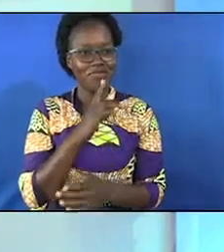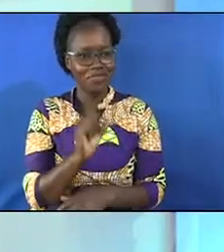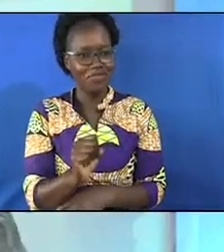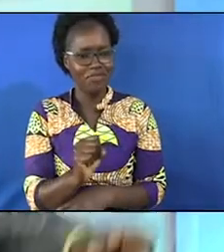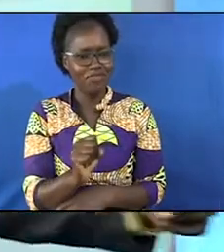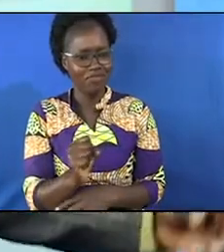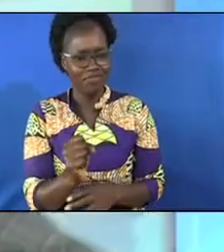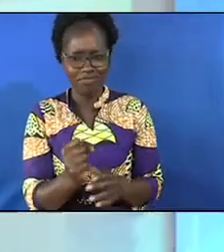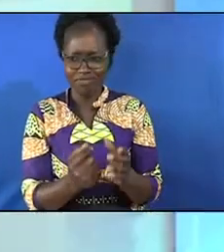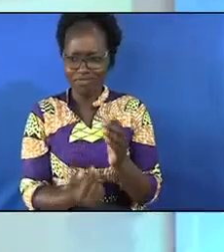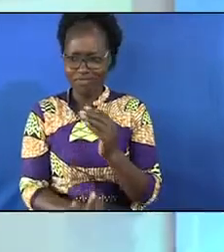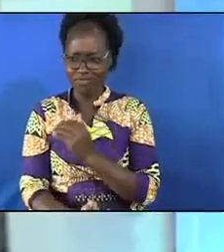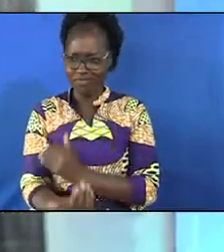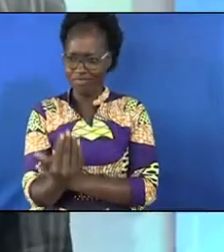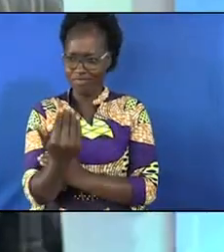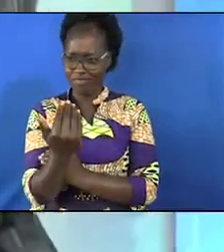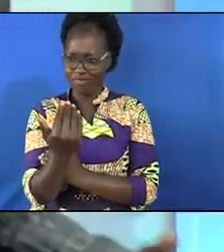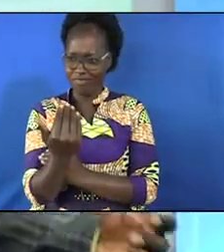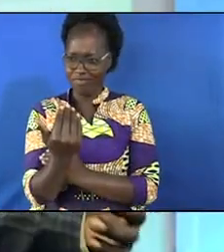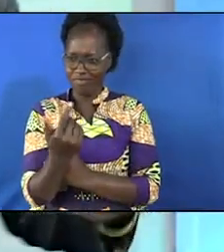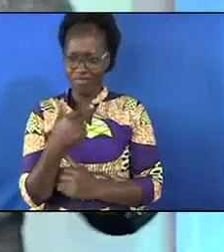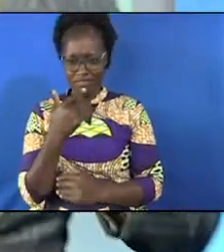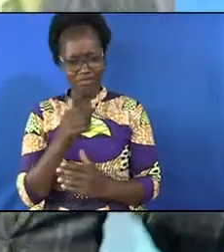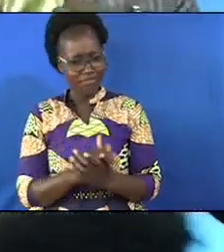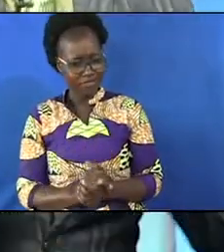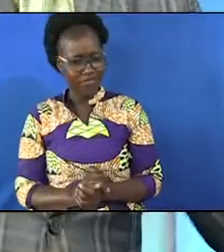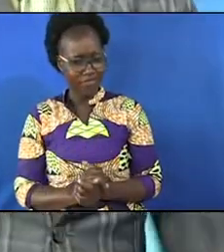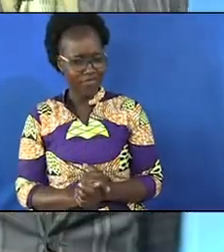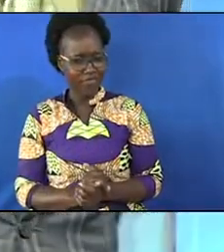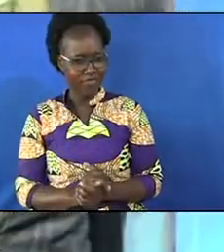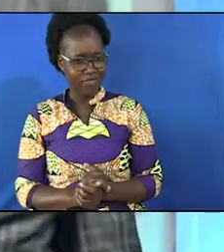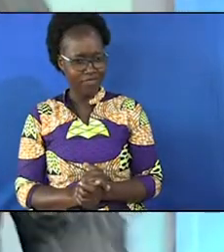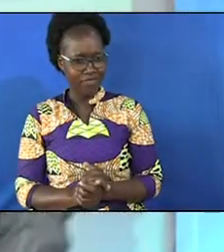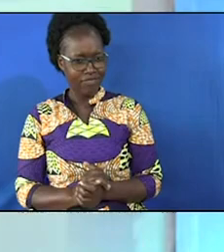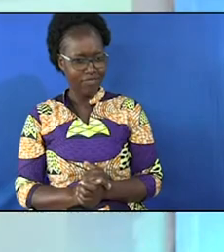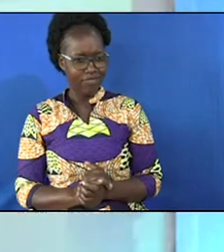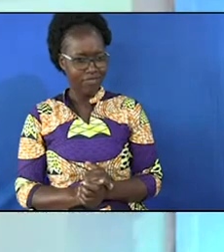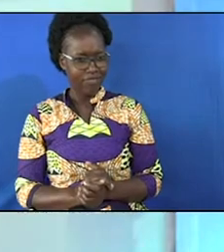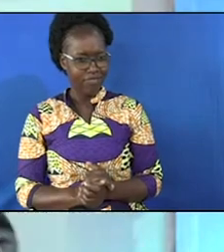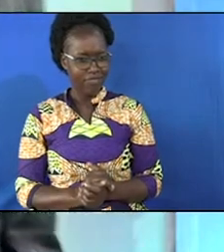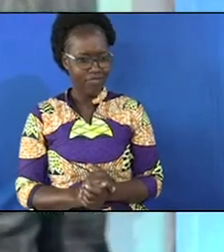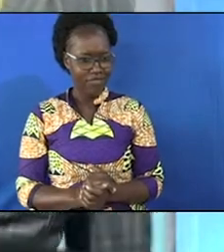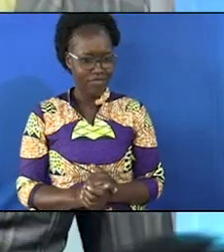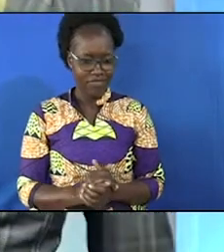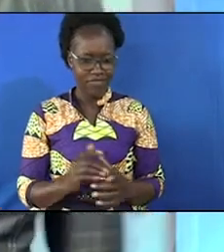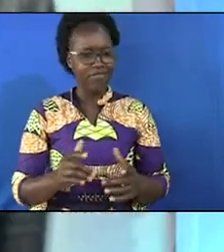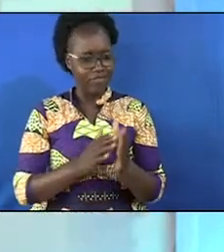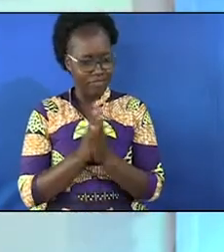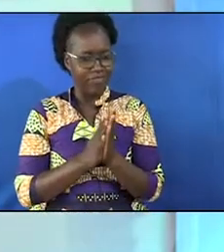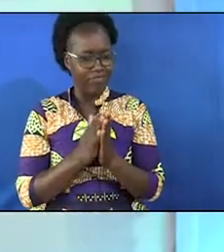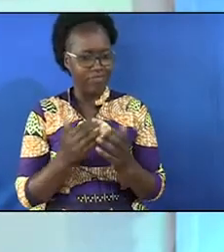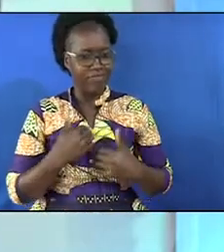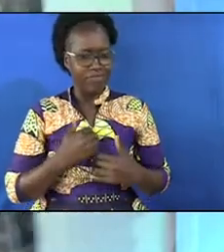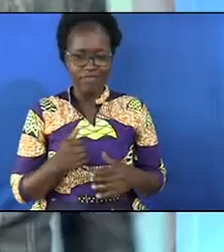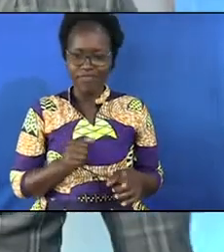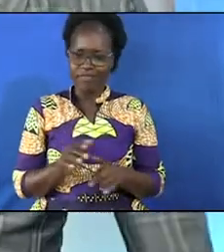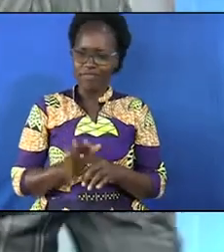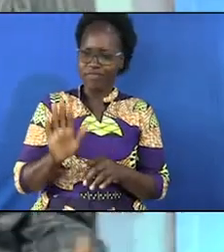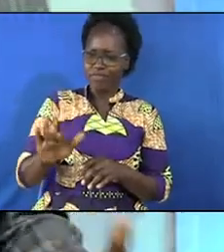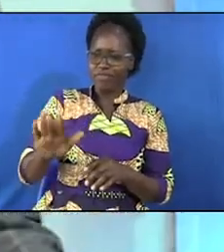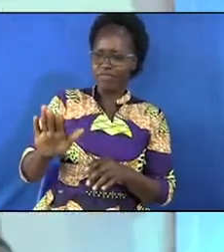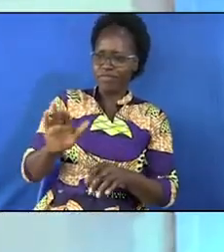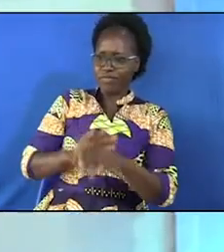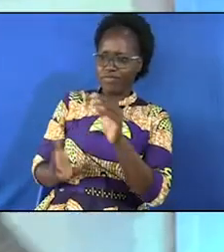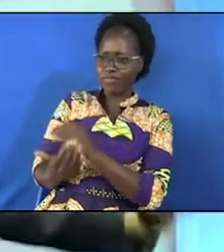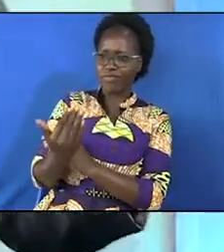she comes in the morning and then I say I pluck up the courage and then I say sister good